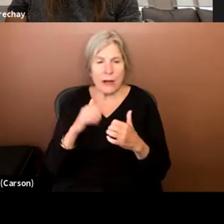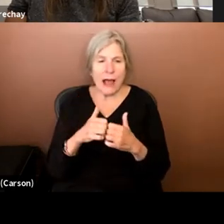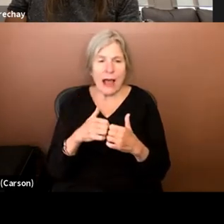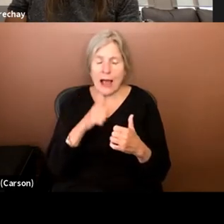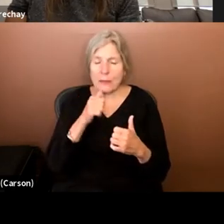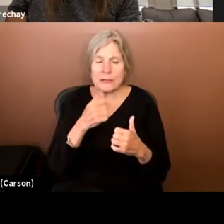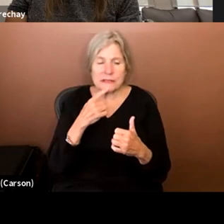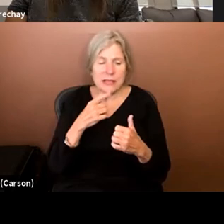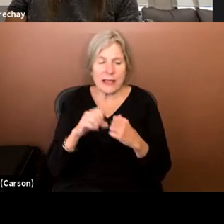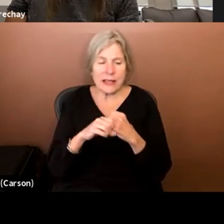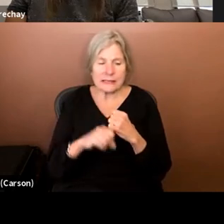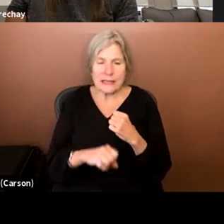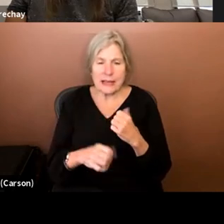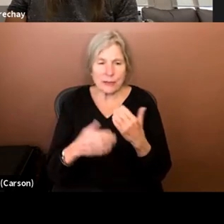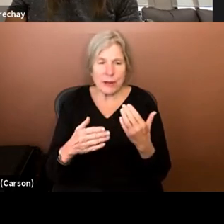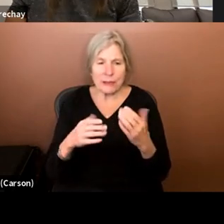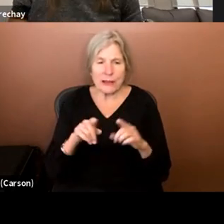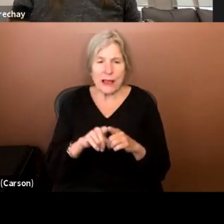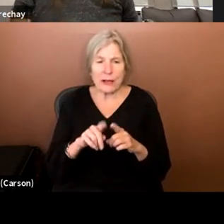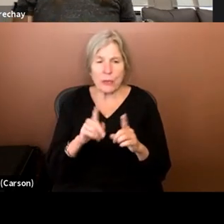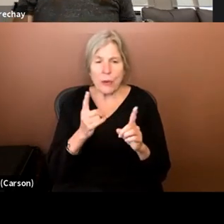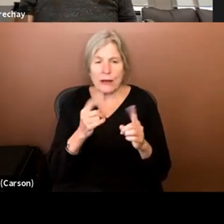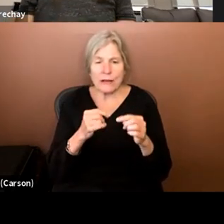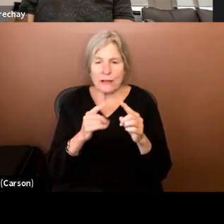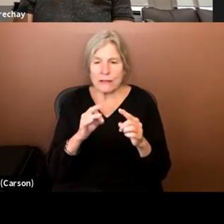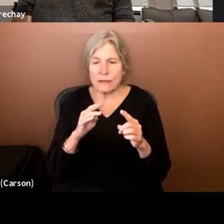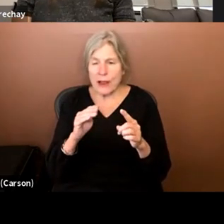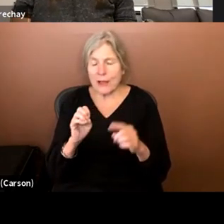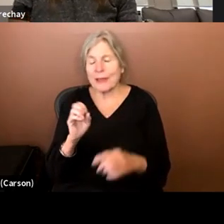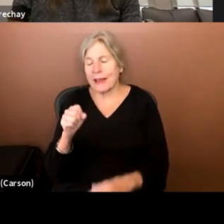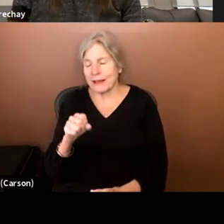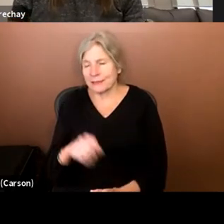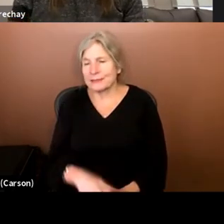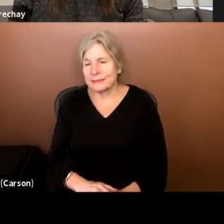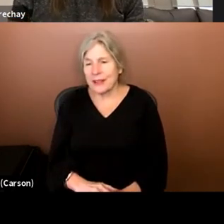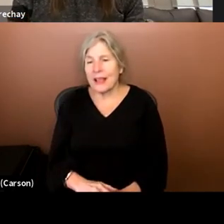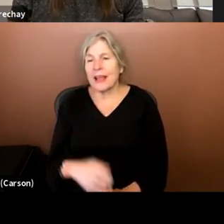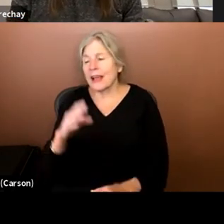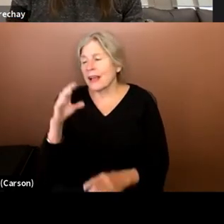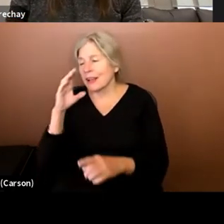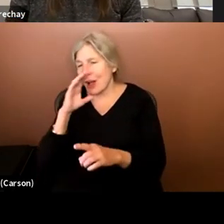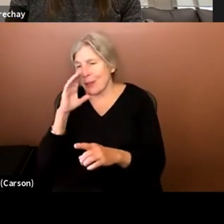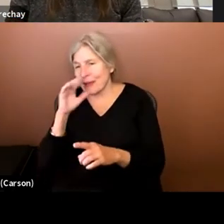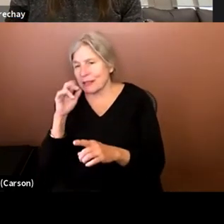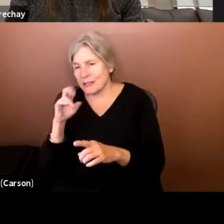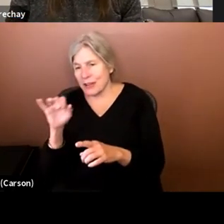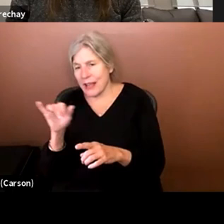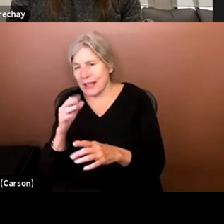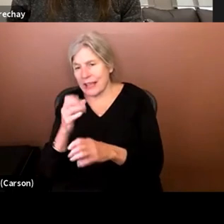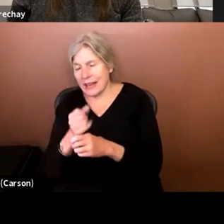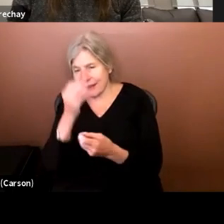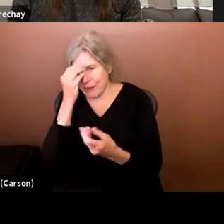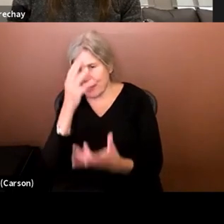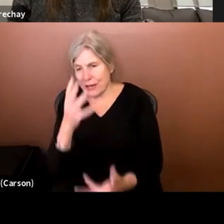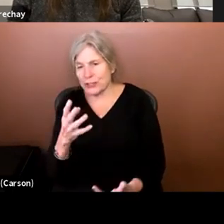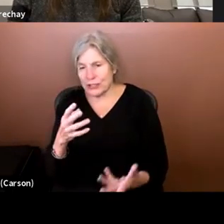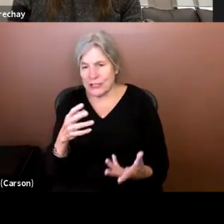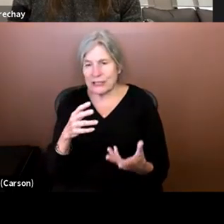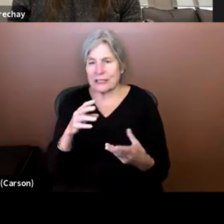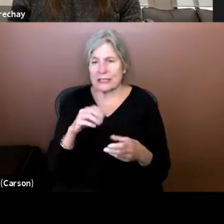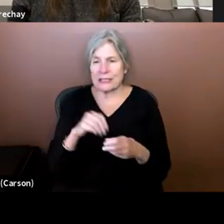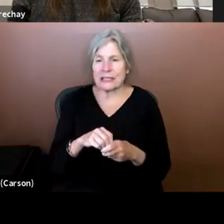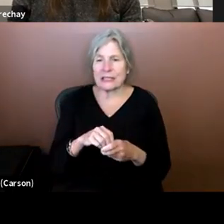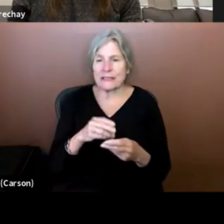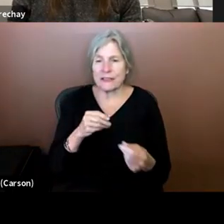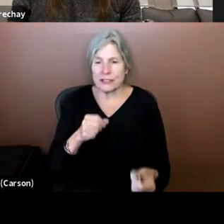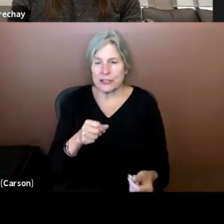extended. It's probably like a frame or two. Comics. Yeah. Are also very much about like getting information across in an efficient manner.